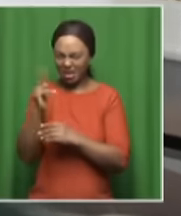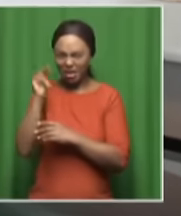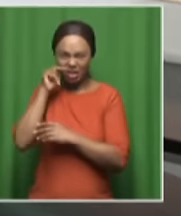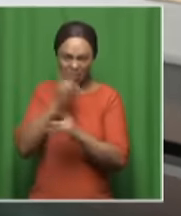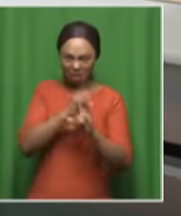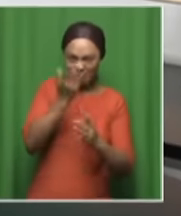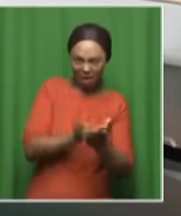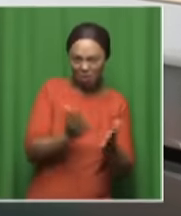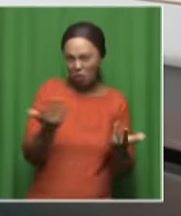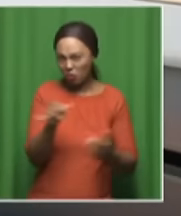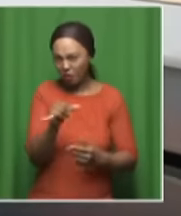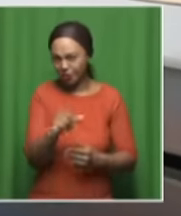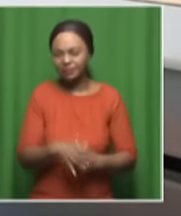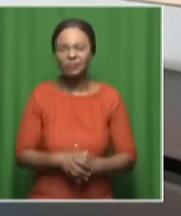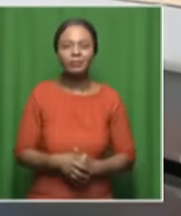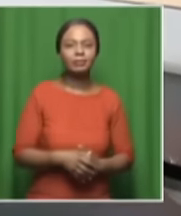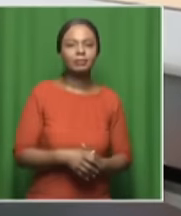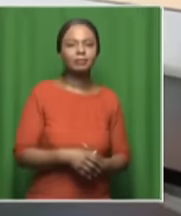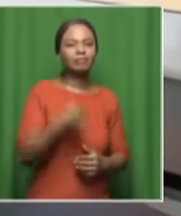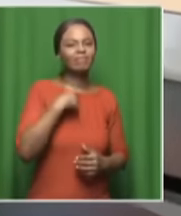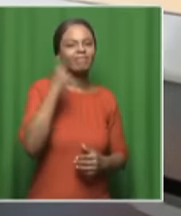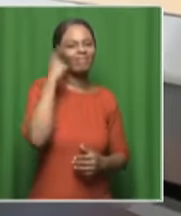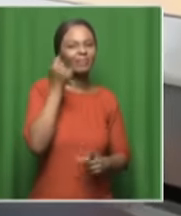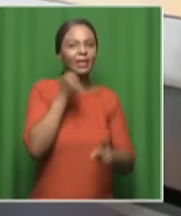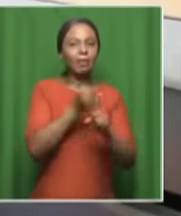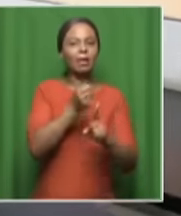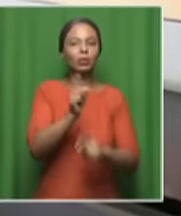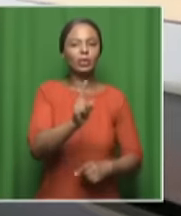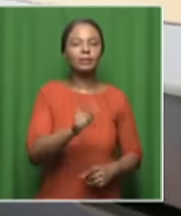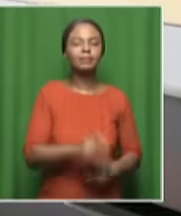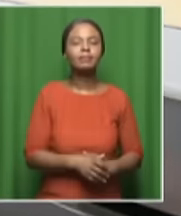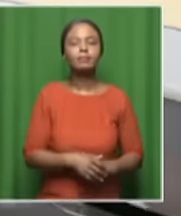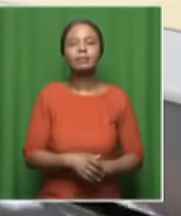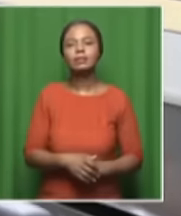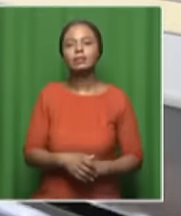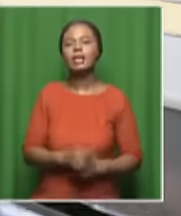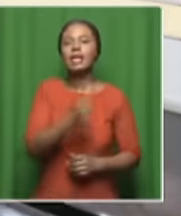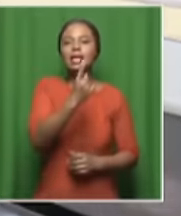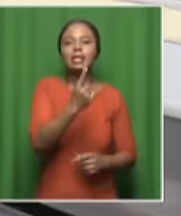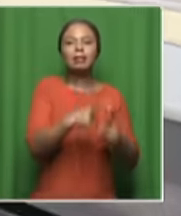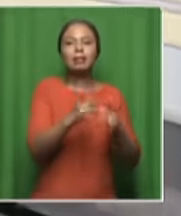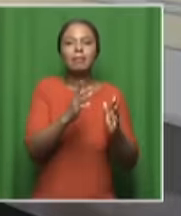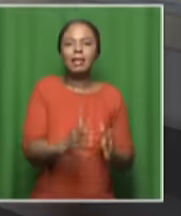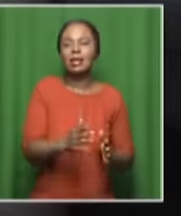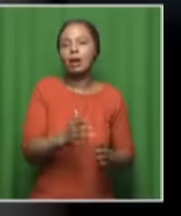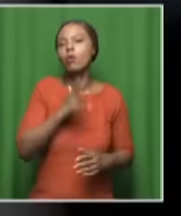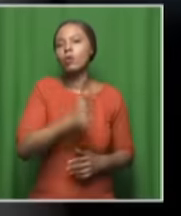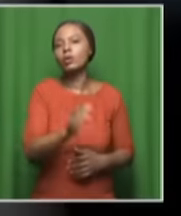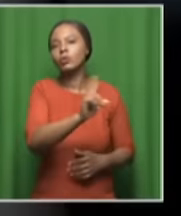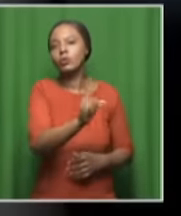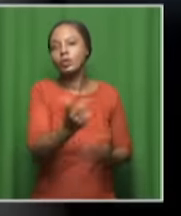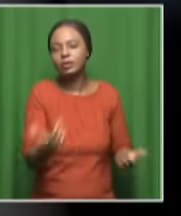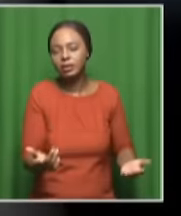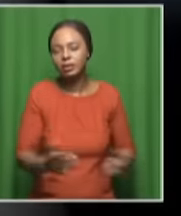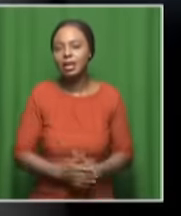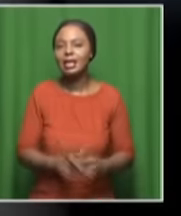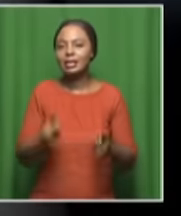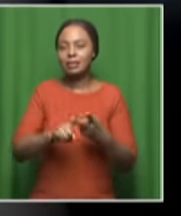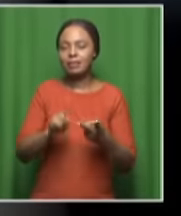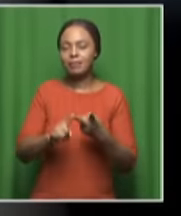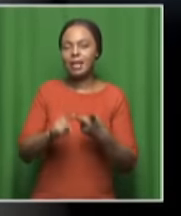I think the only impact would be how much each player wants it, you know, and game management